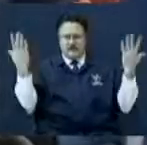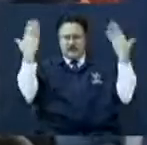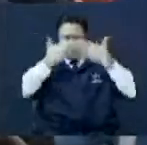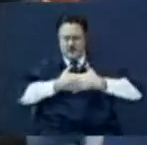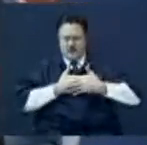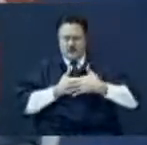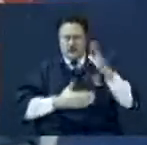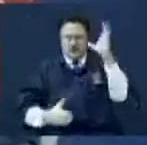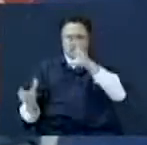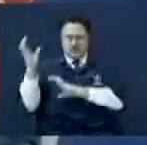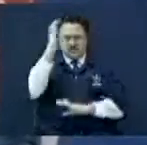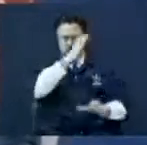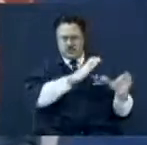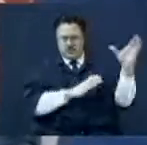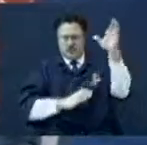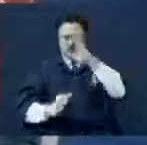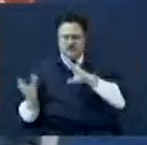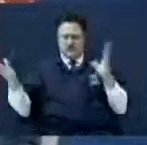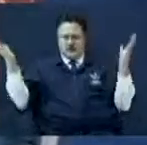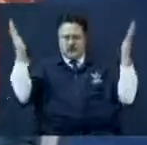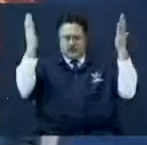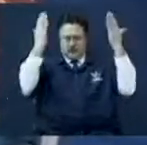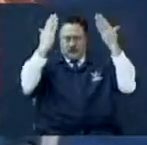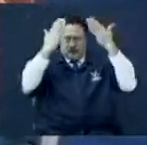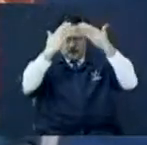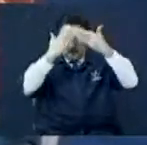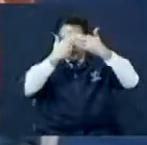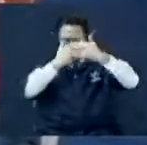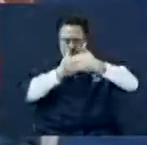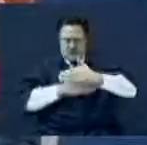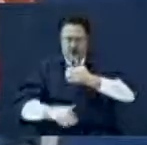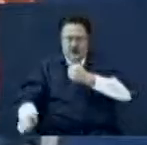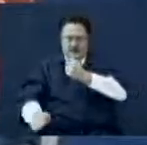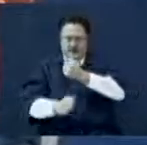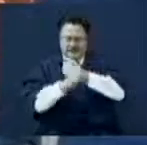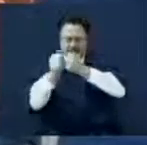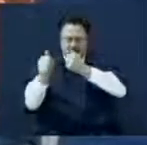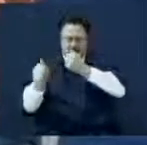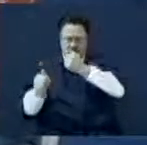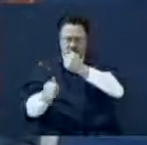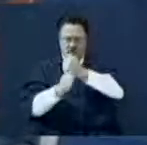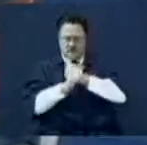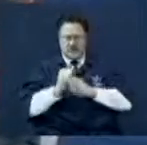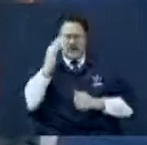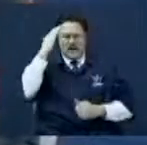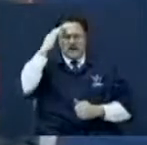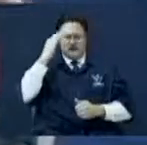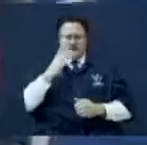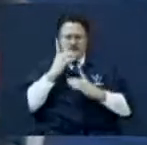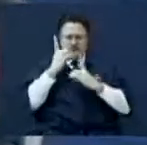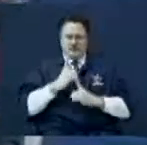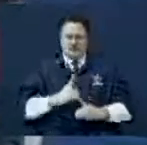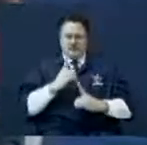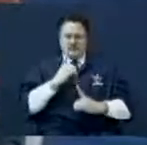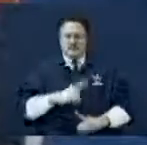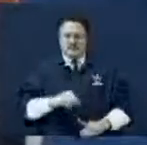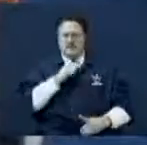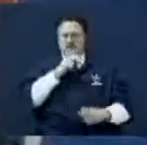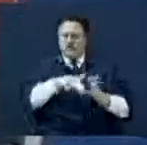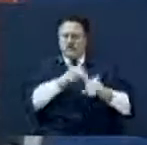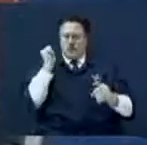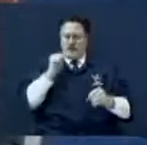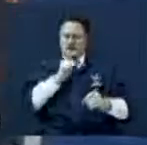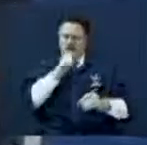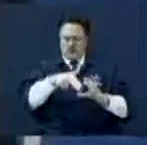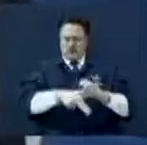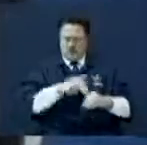storm. I know it's the darker than it's ever been, dangerous than it's ever been. I know you're down right now. Oh, listen, don't quit rowing.